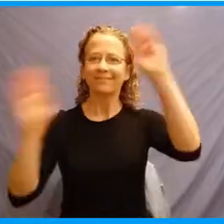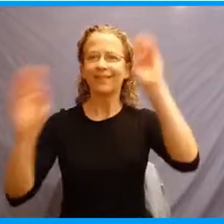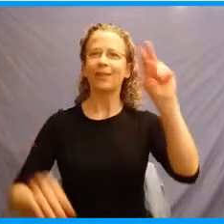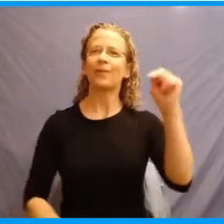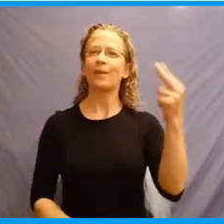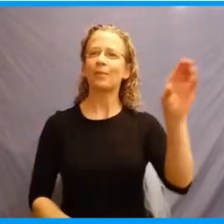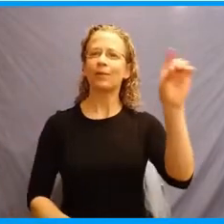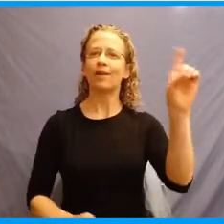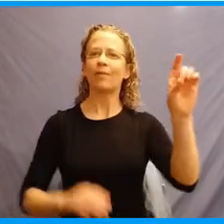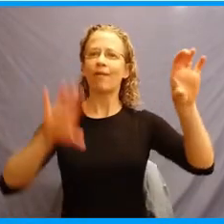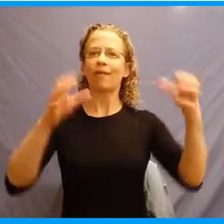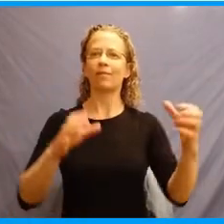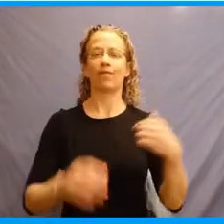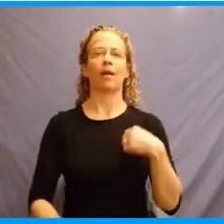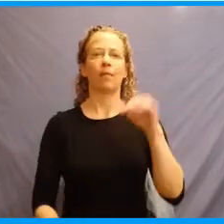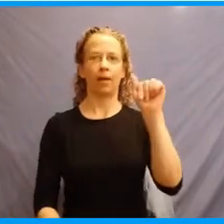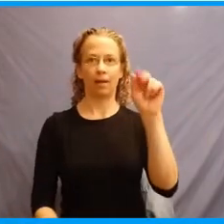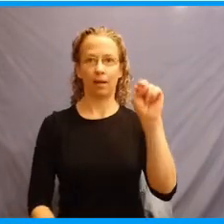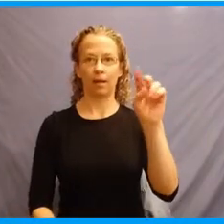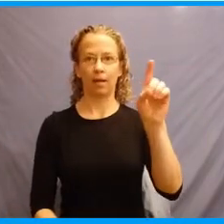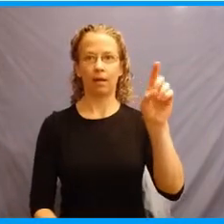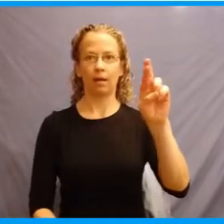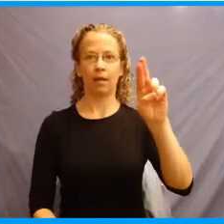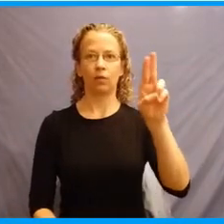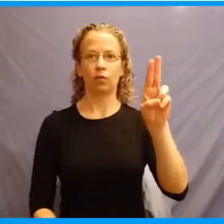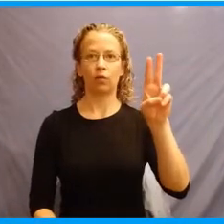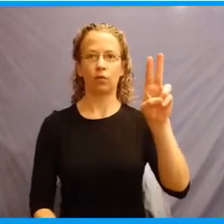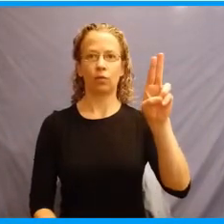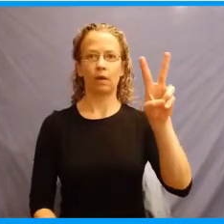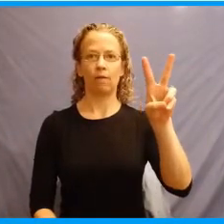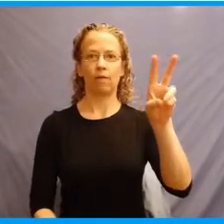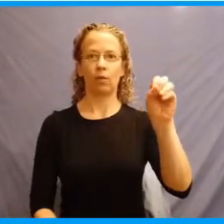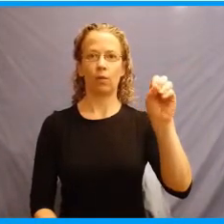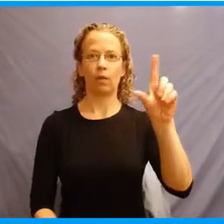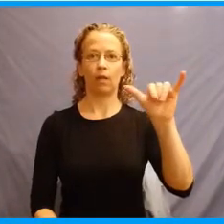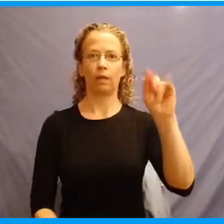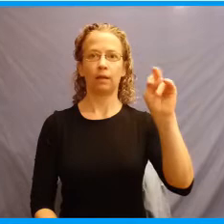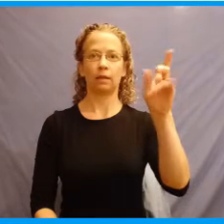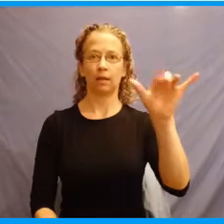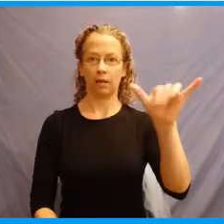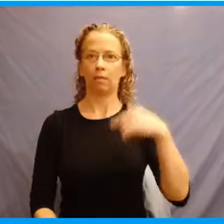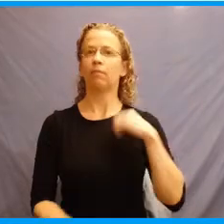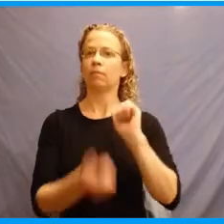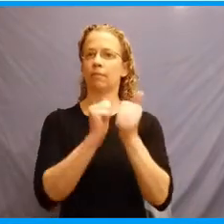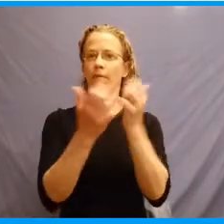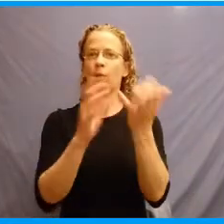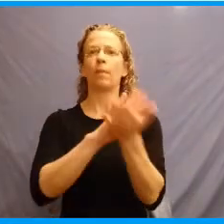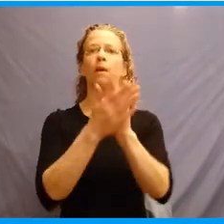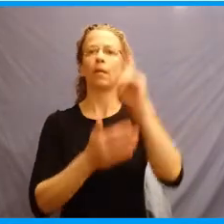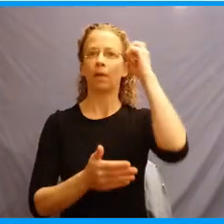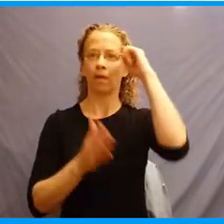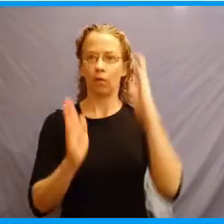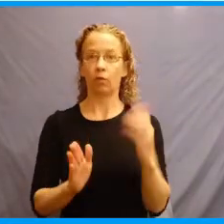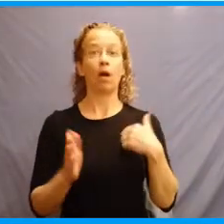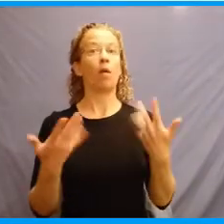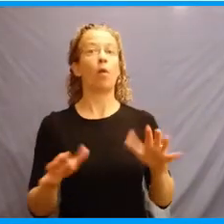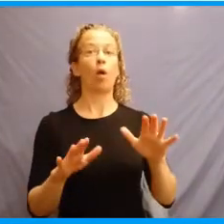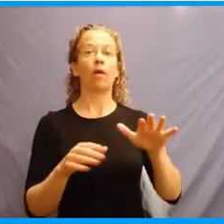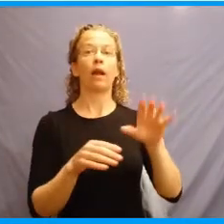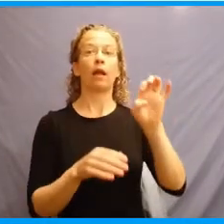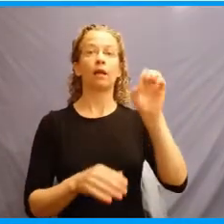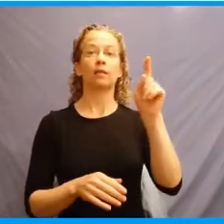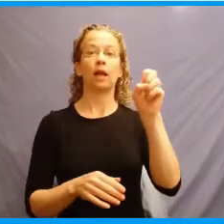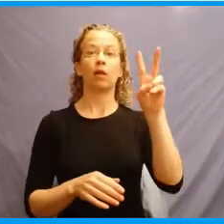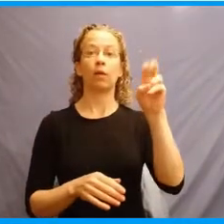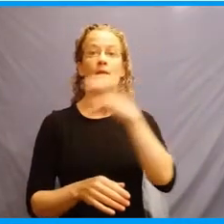Hello, New Hampshire Democrats. I'm Andrew Walensky and I'm running for governor. I'm already your executive counselor for District 2.